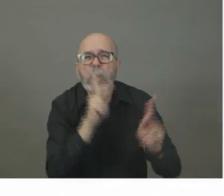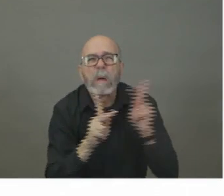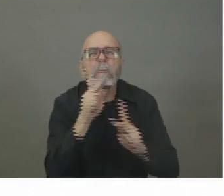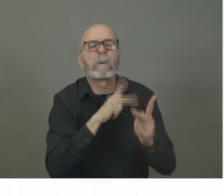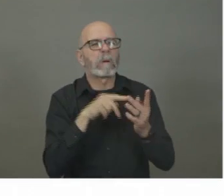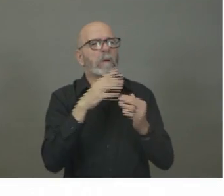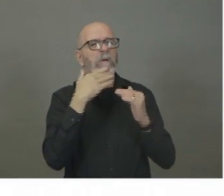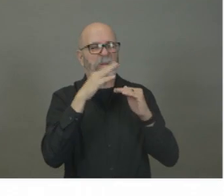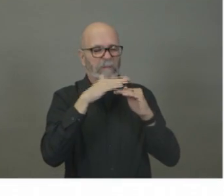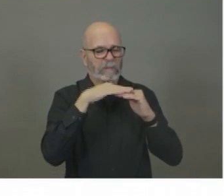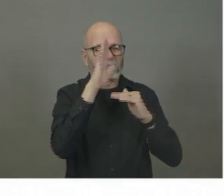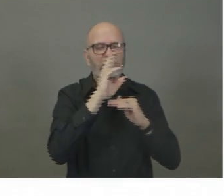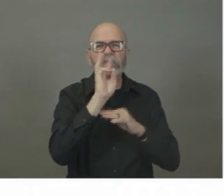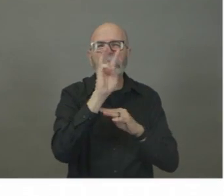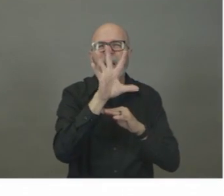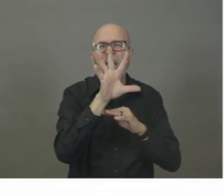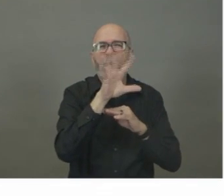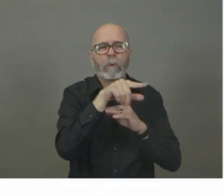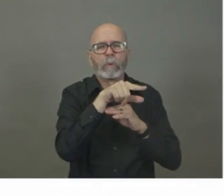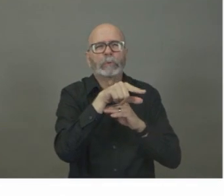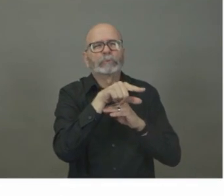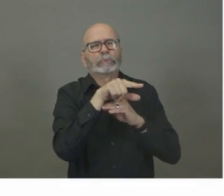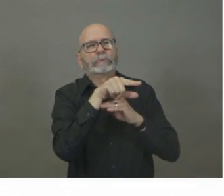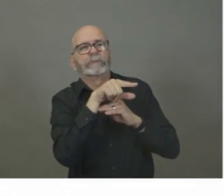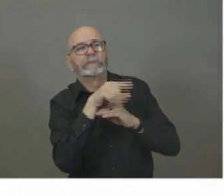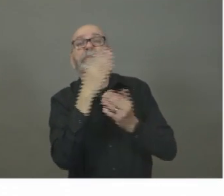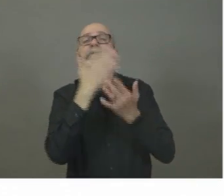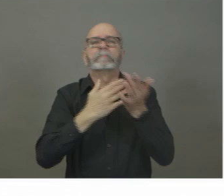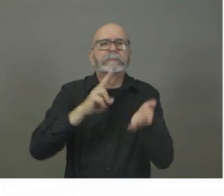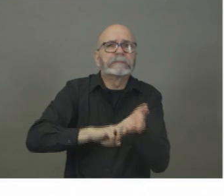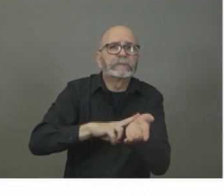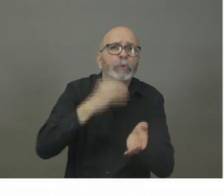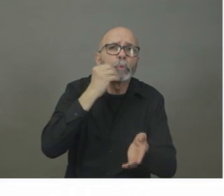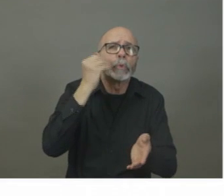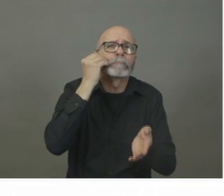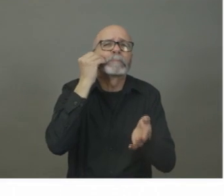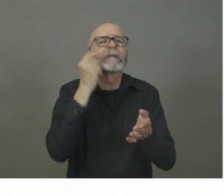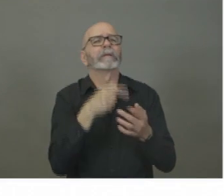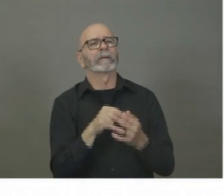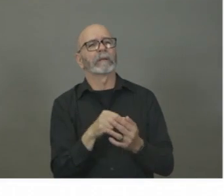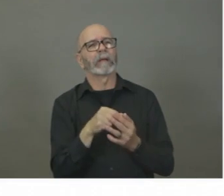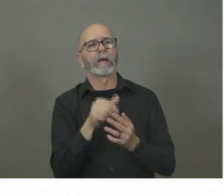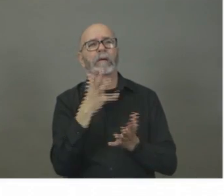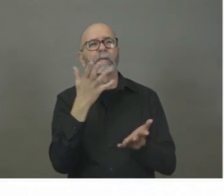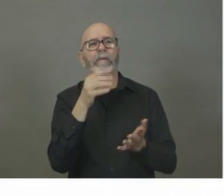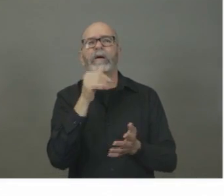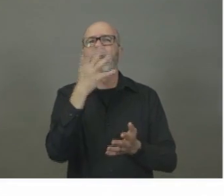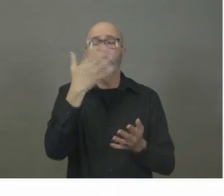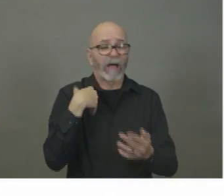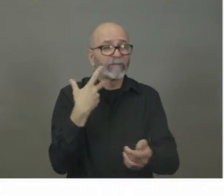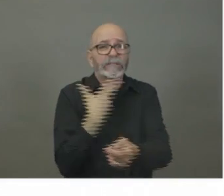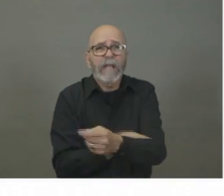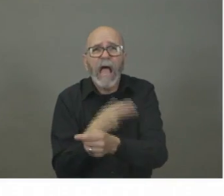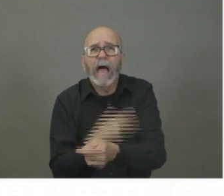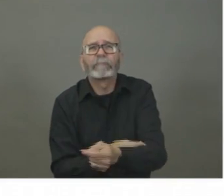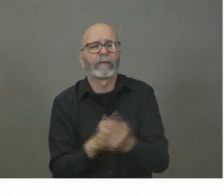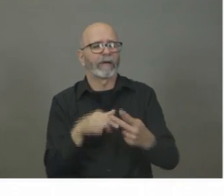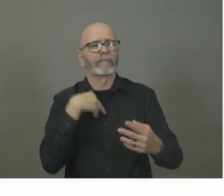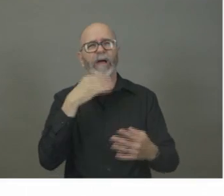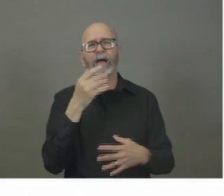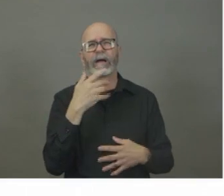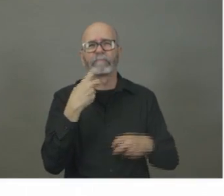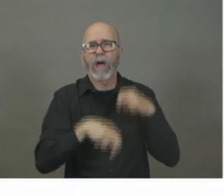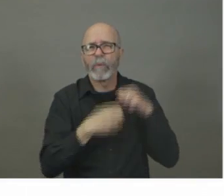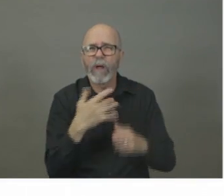especially people in long term care facilities, also people with chronic conditions and people who are immune suppressed. So it's